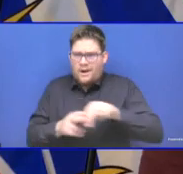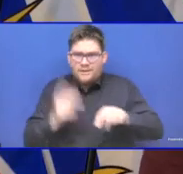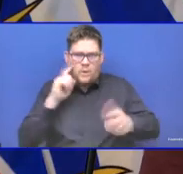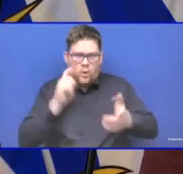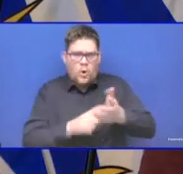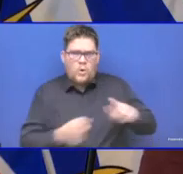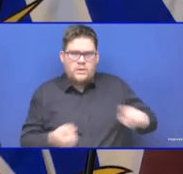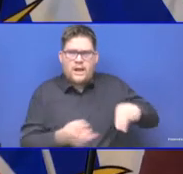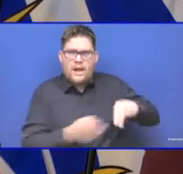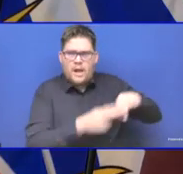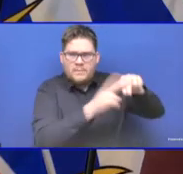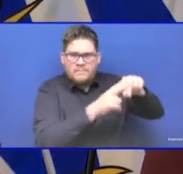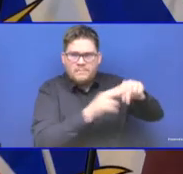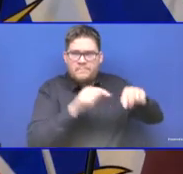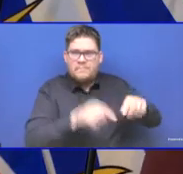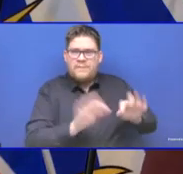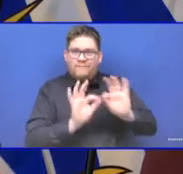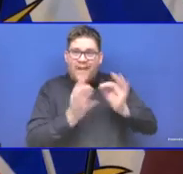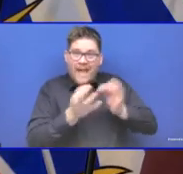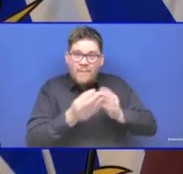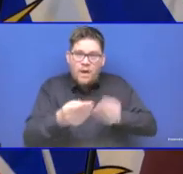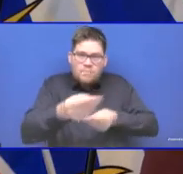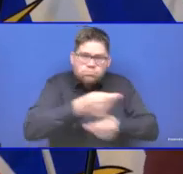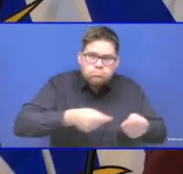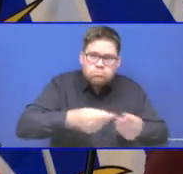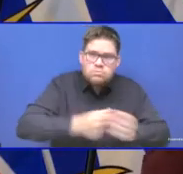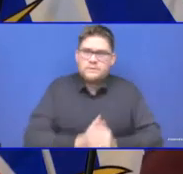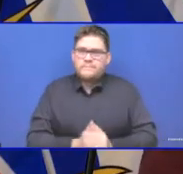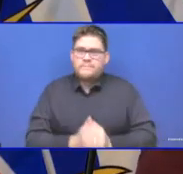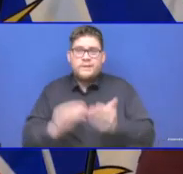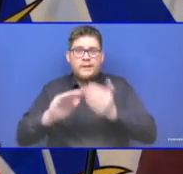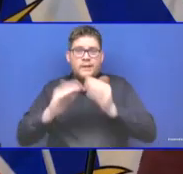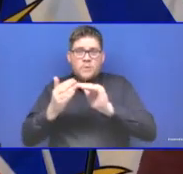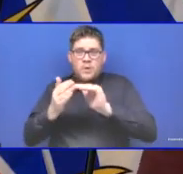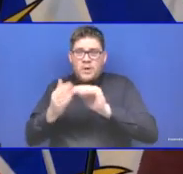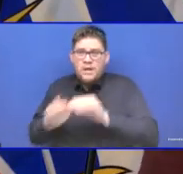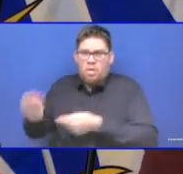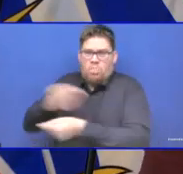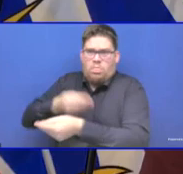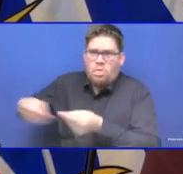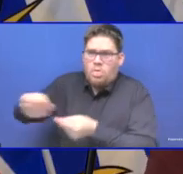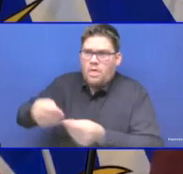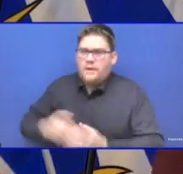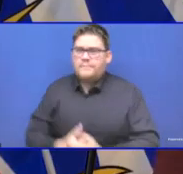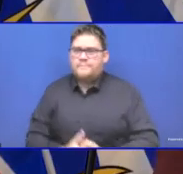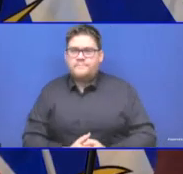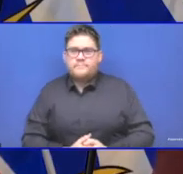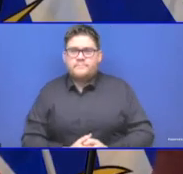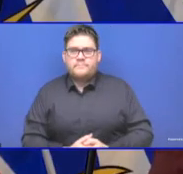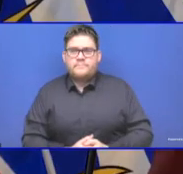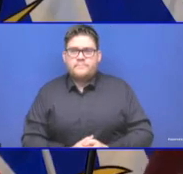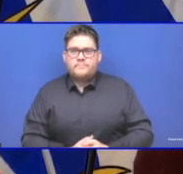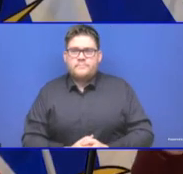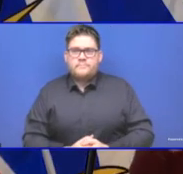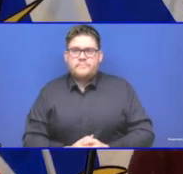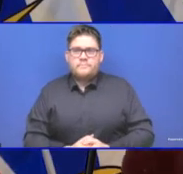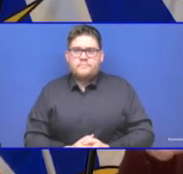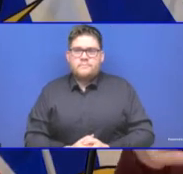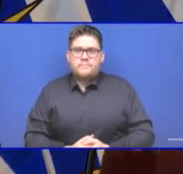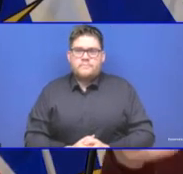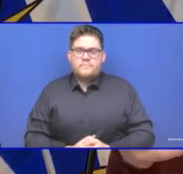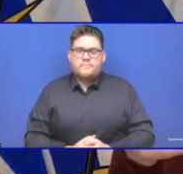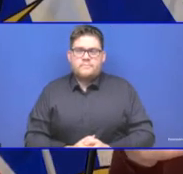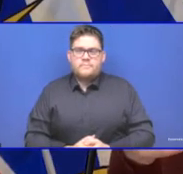And we saw that when you look at it, particularly by health authority even. So there's many different factors that